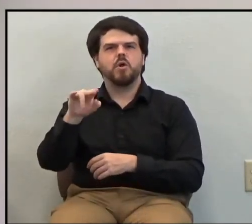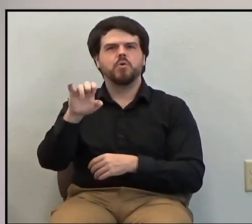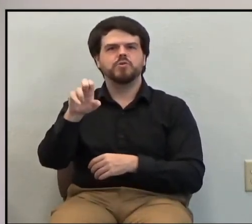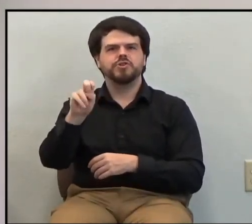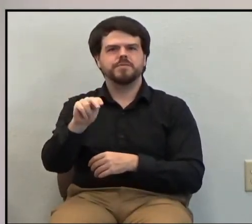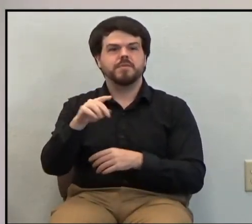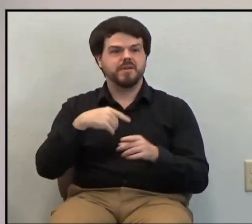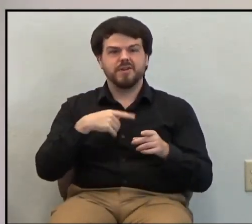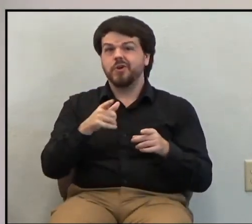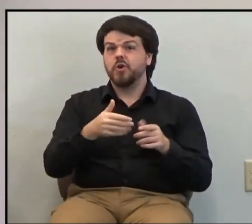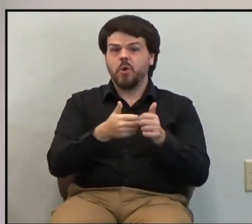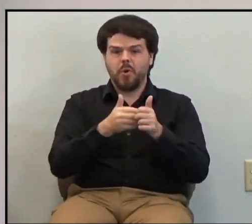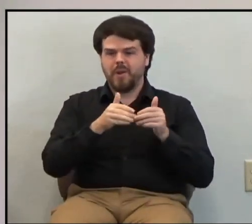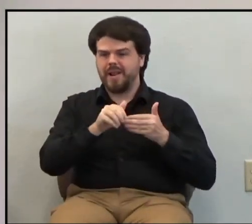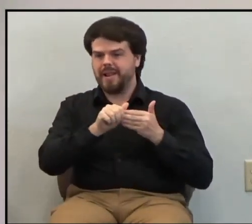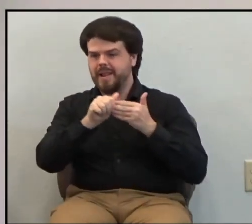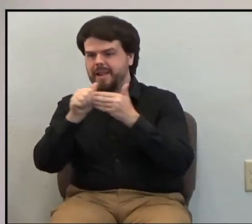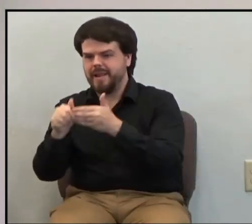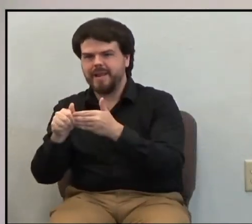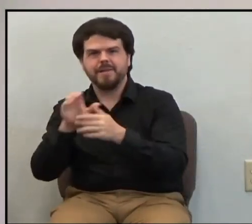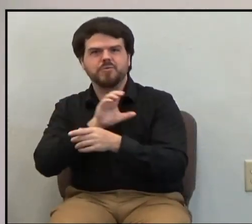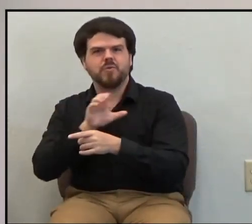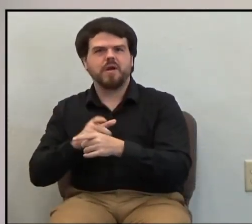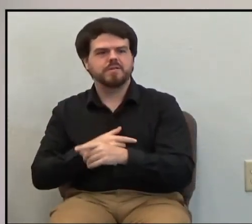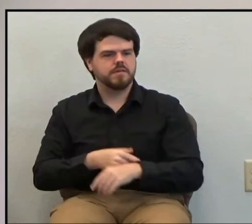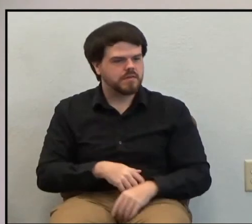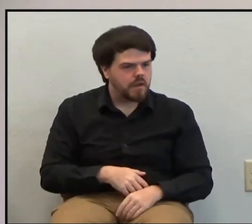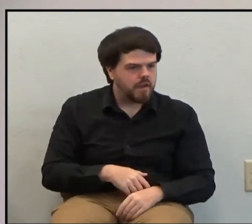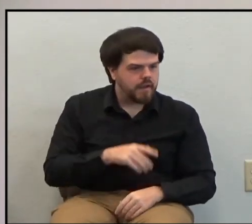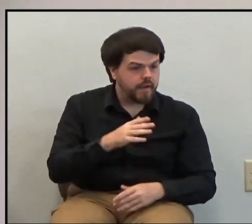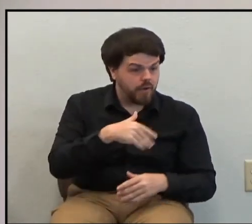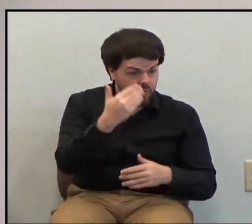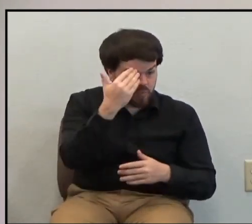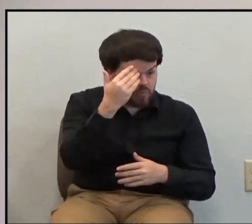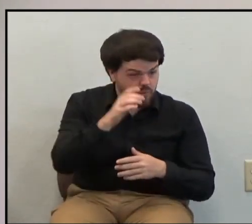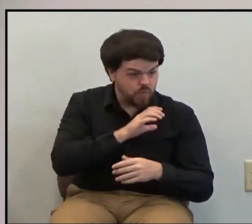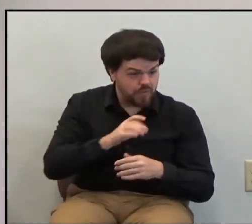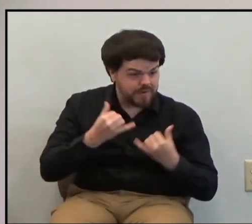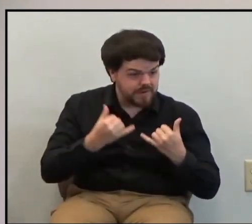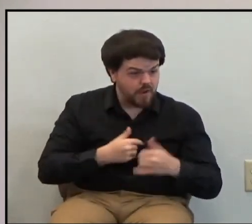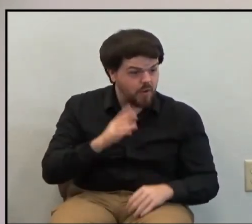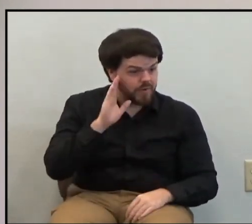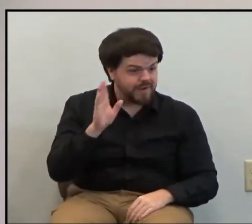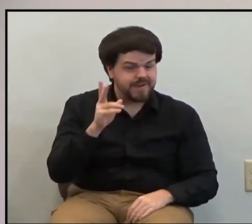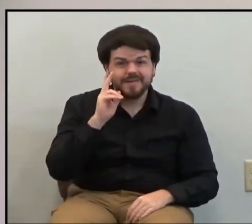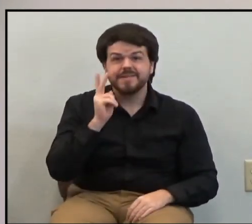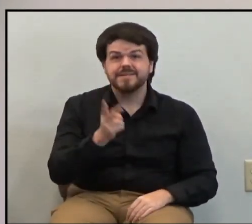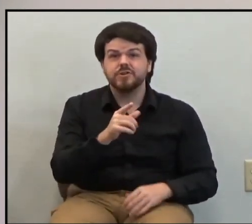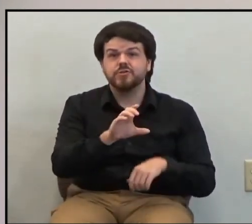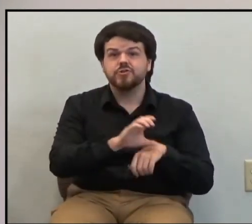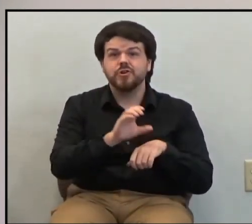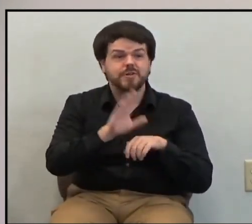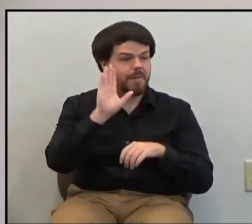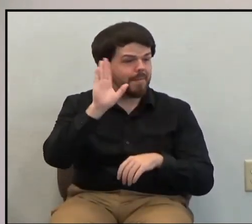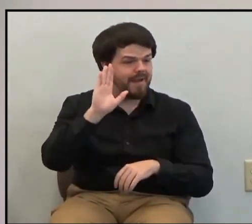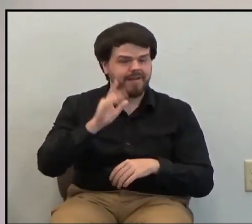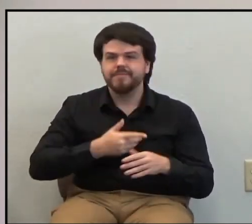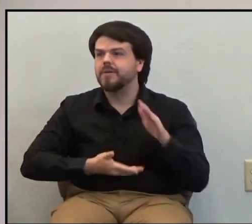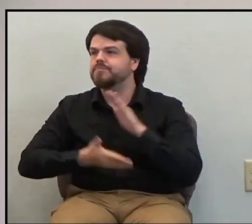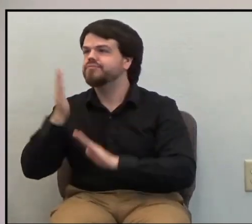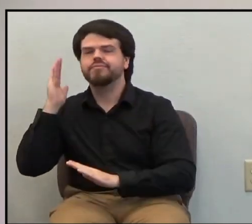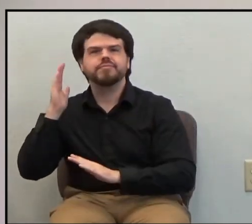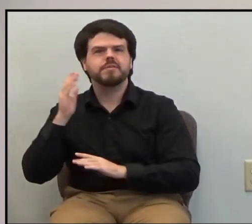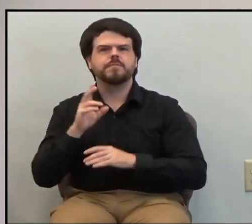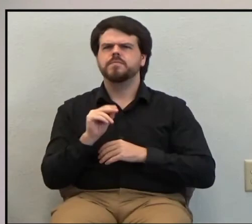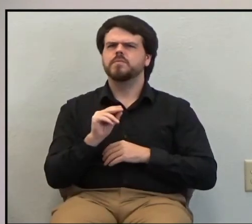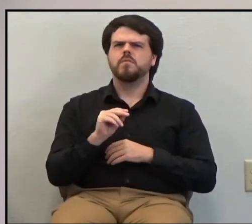someone to Christ, you just don't leave them and say, well, see you in church, or let me bring you to church and I hope you do well in church,